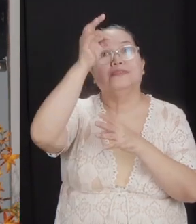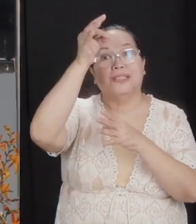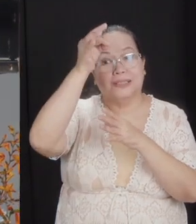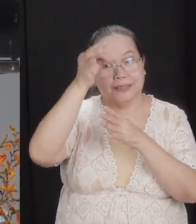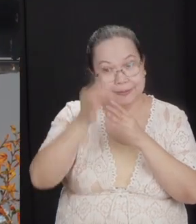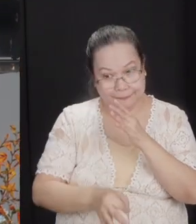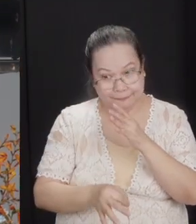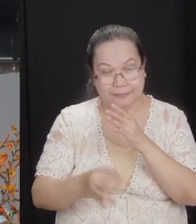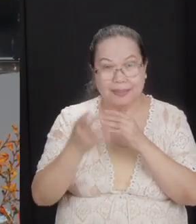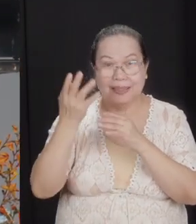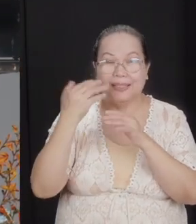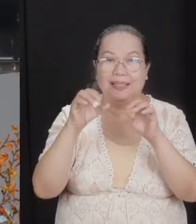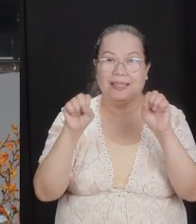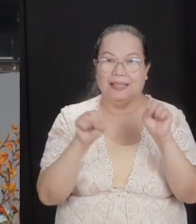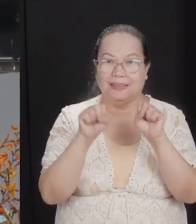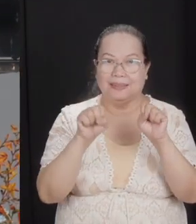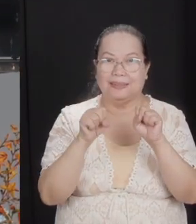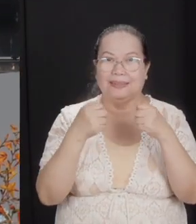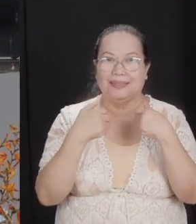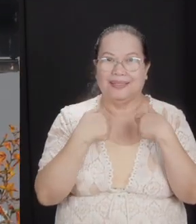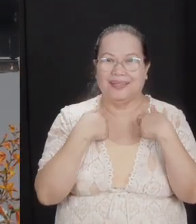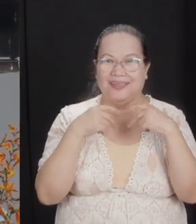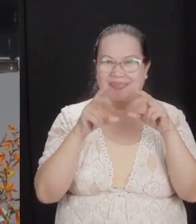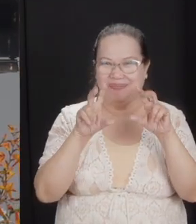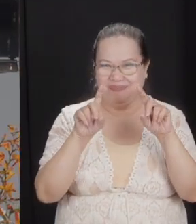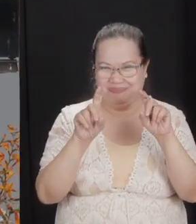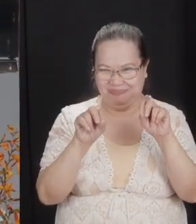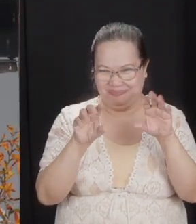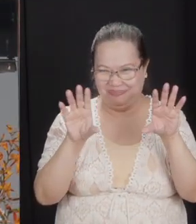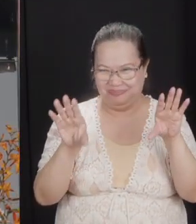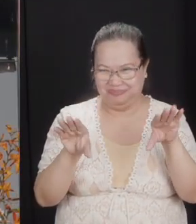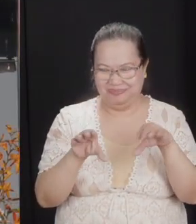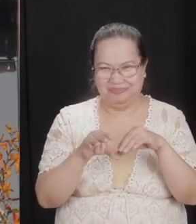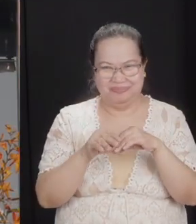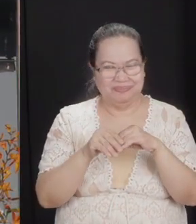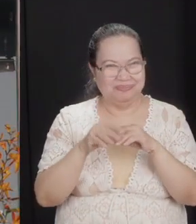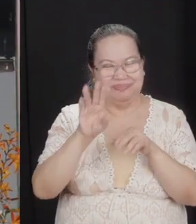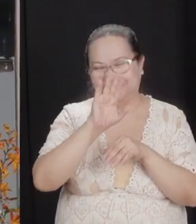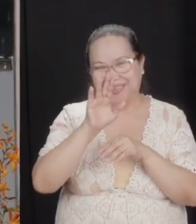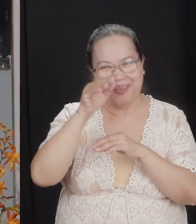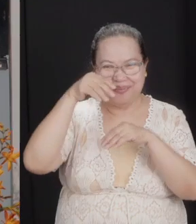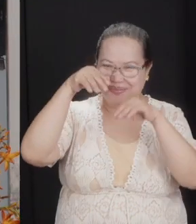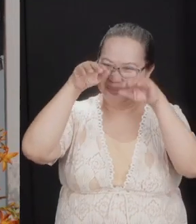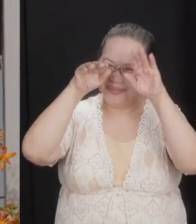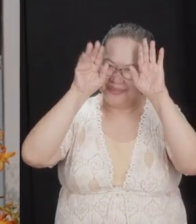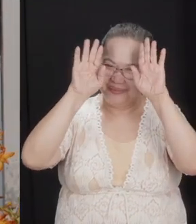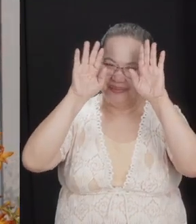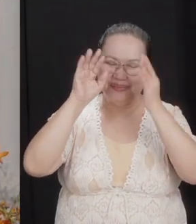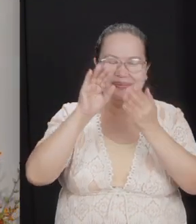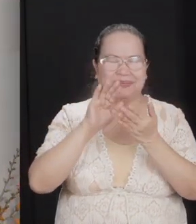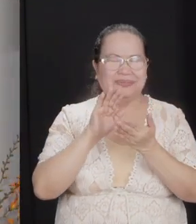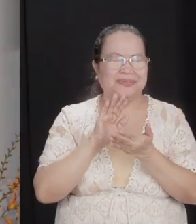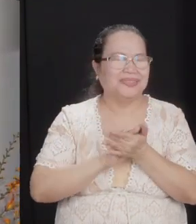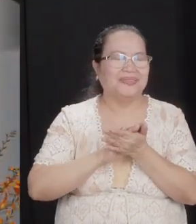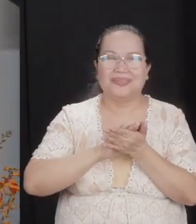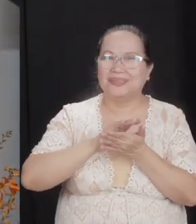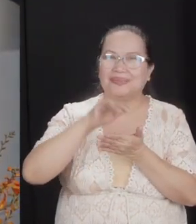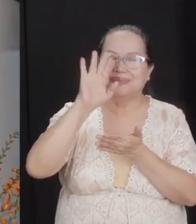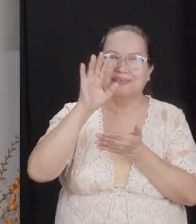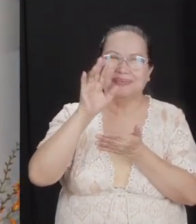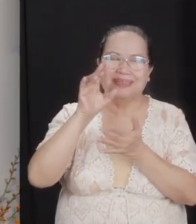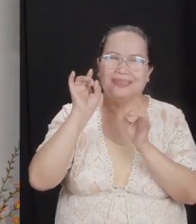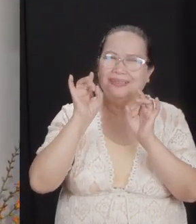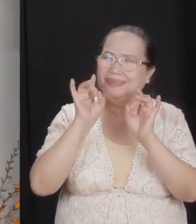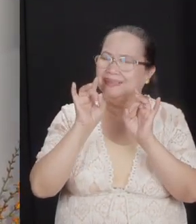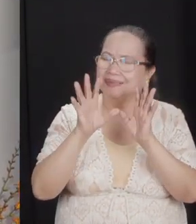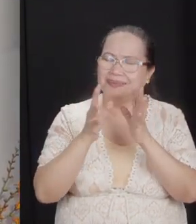last Saturday, I did the wedding. He never gave up. It was expensive for him. He had to do so